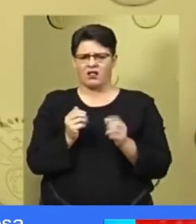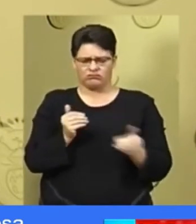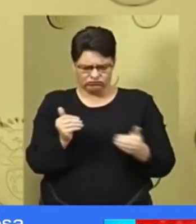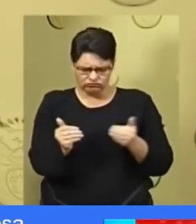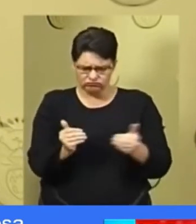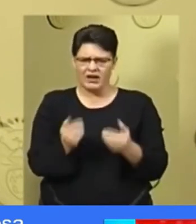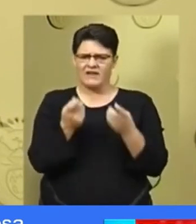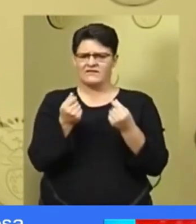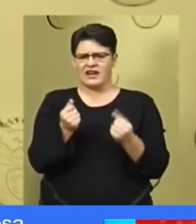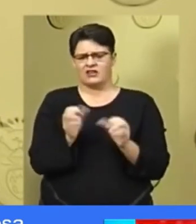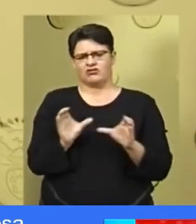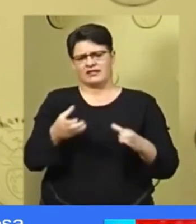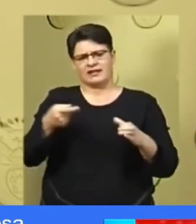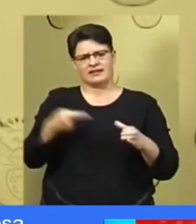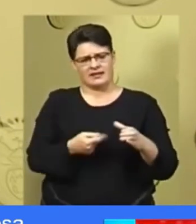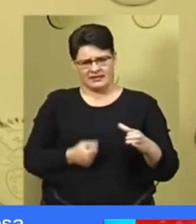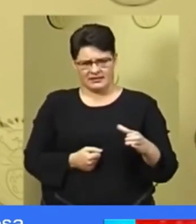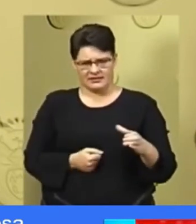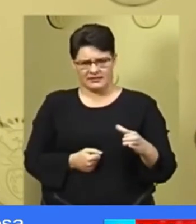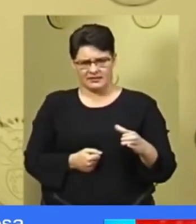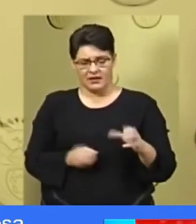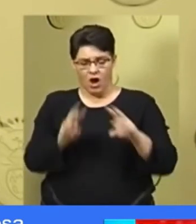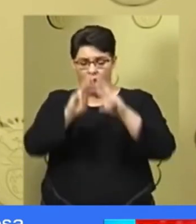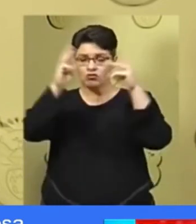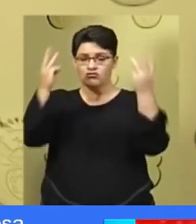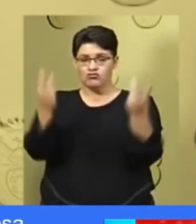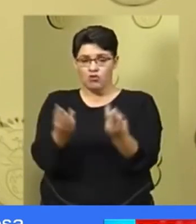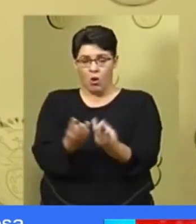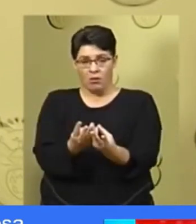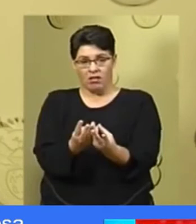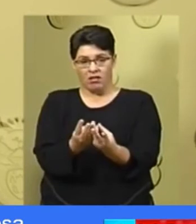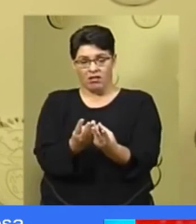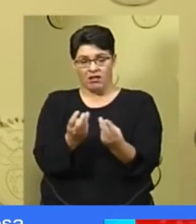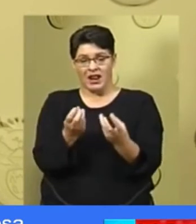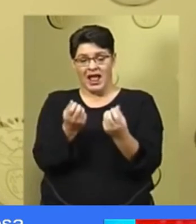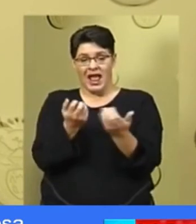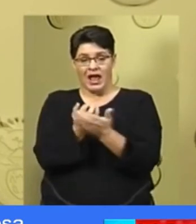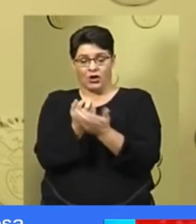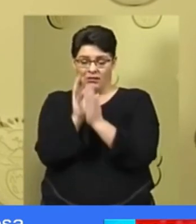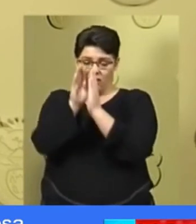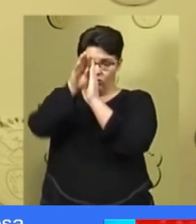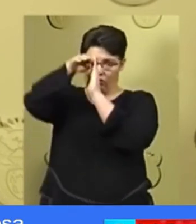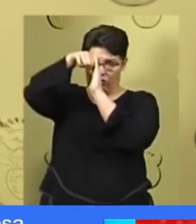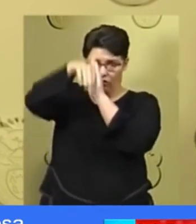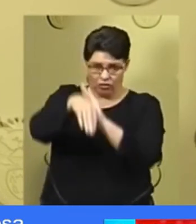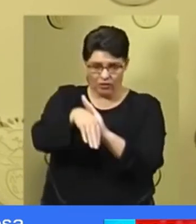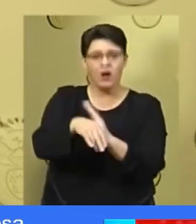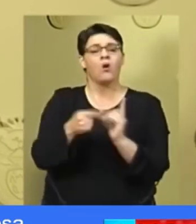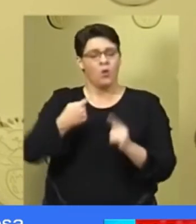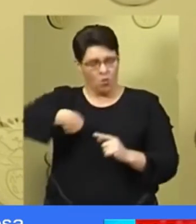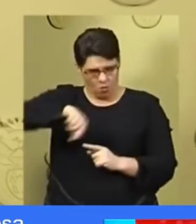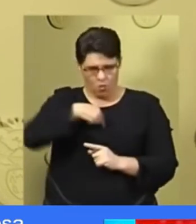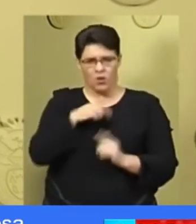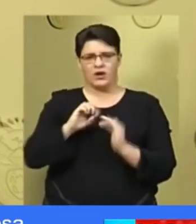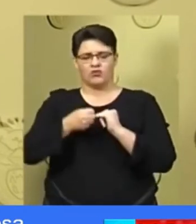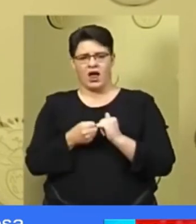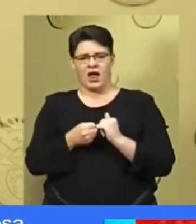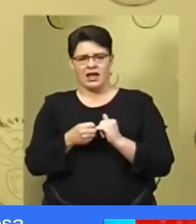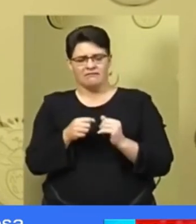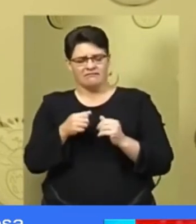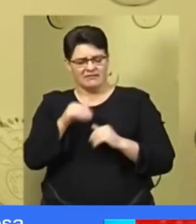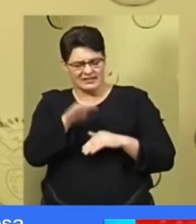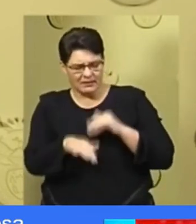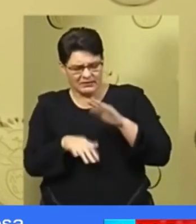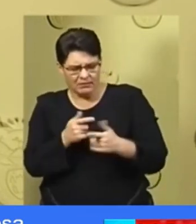financial sector. Since the global financial crisis, we have taken steps to strengthen the banking